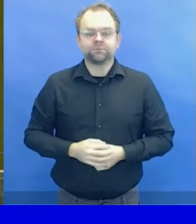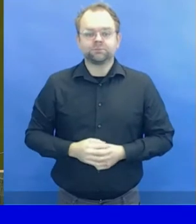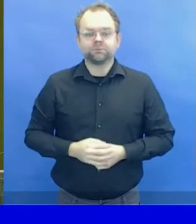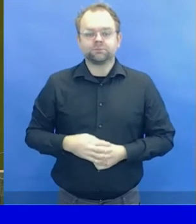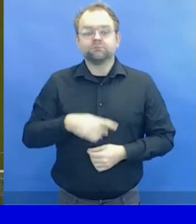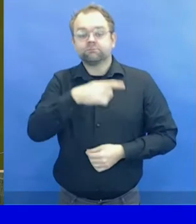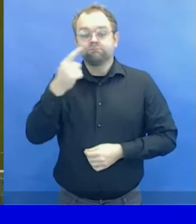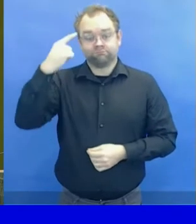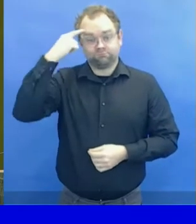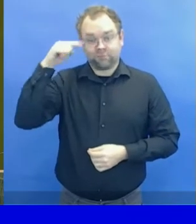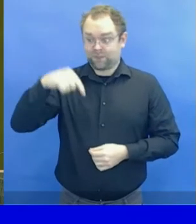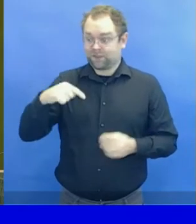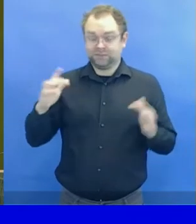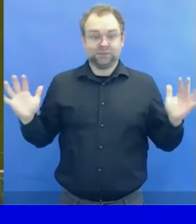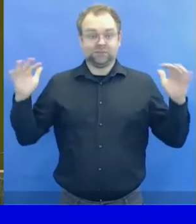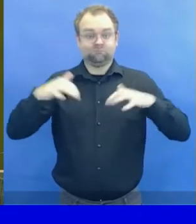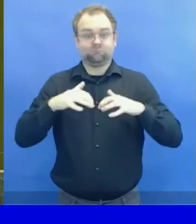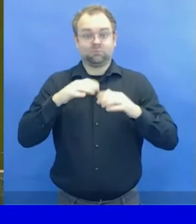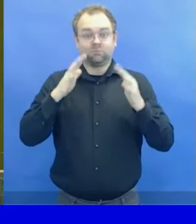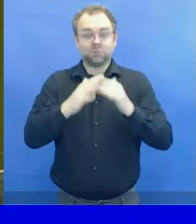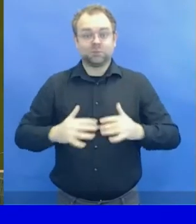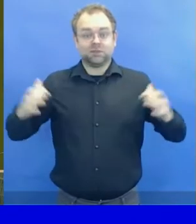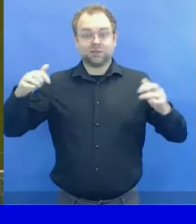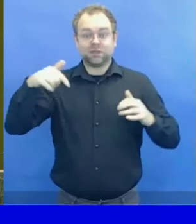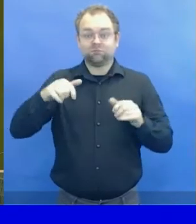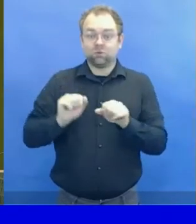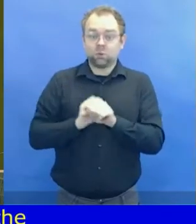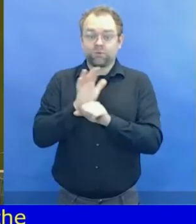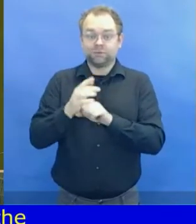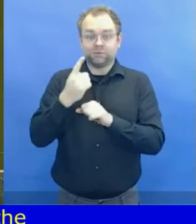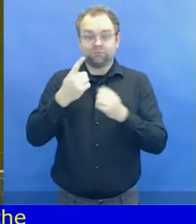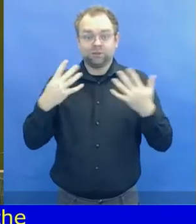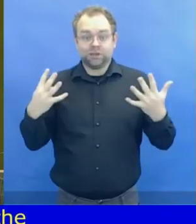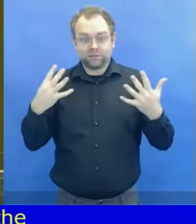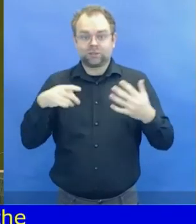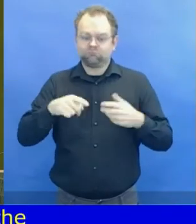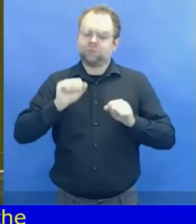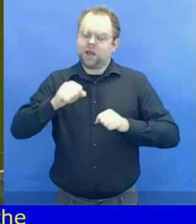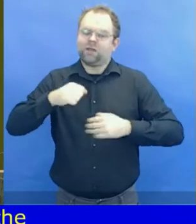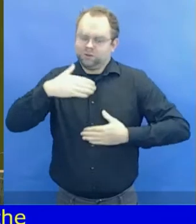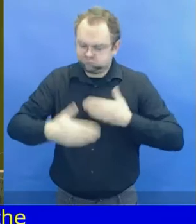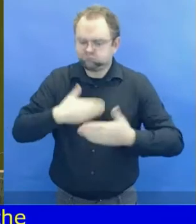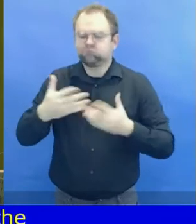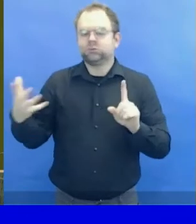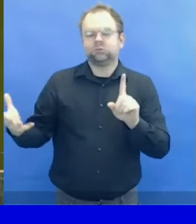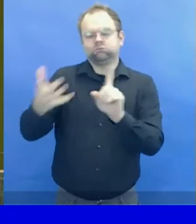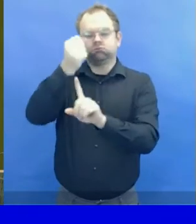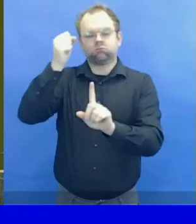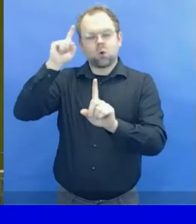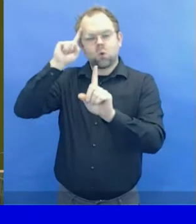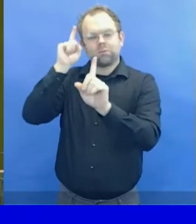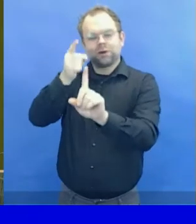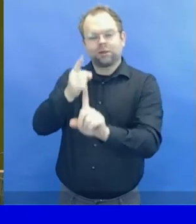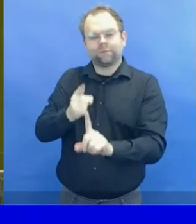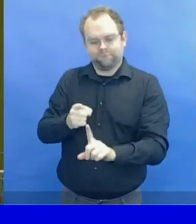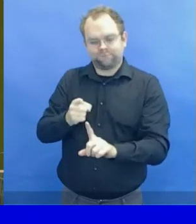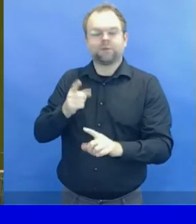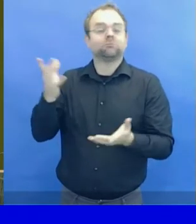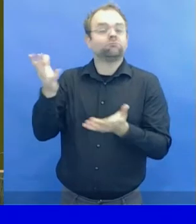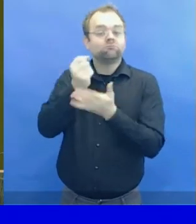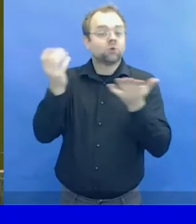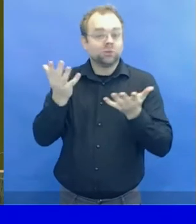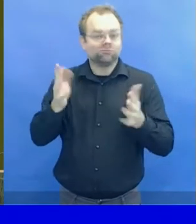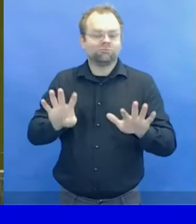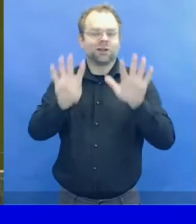delegations and the civil society representatives that wish to make statements are encouraged to send their statements